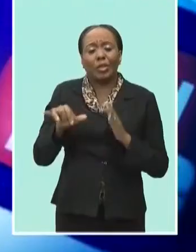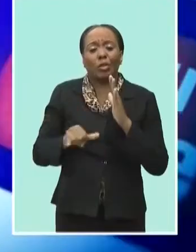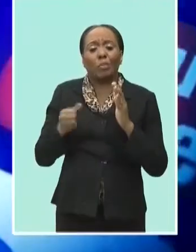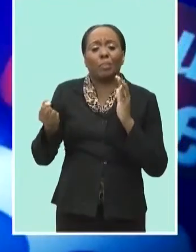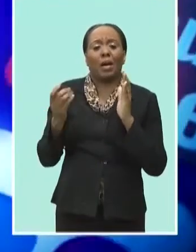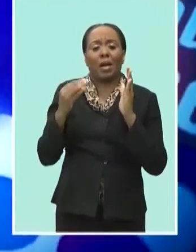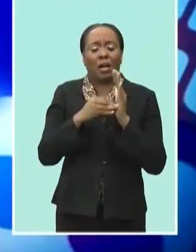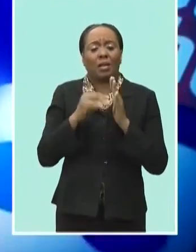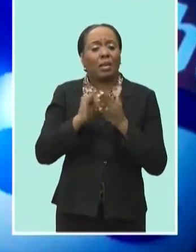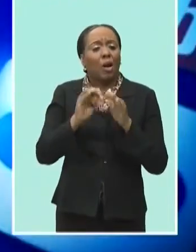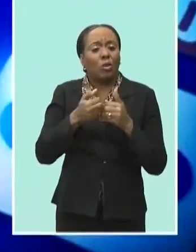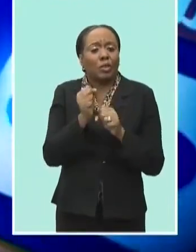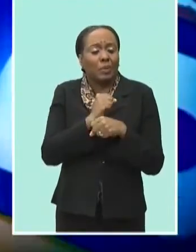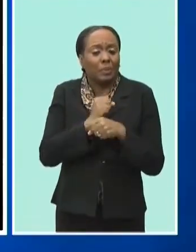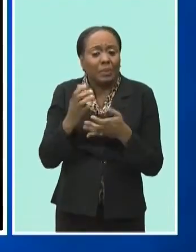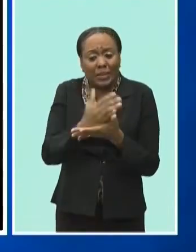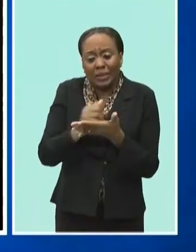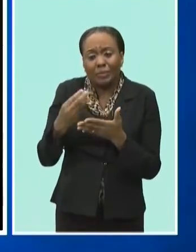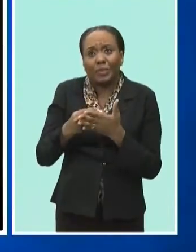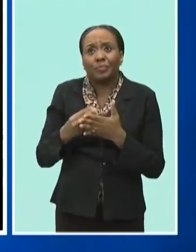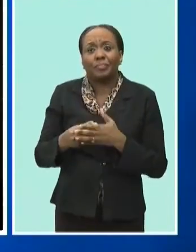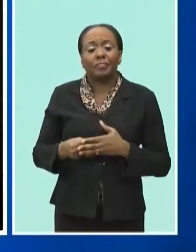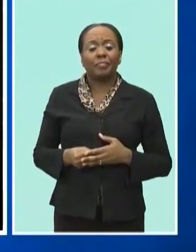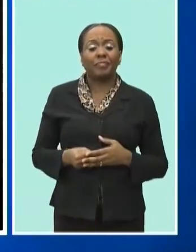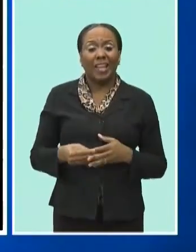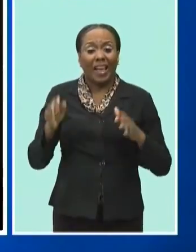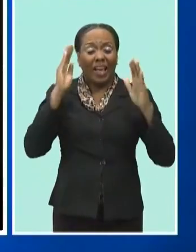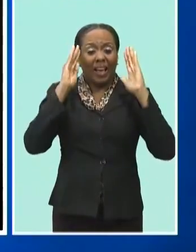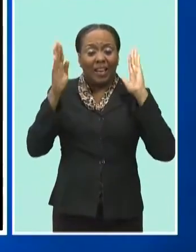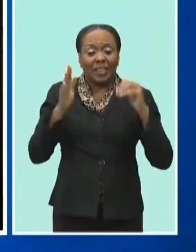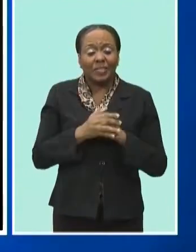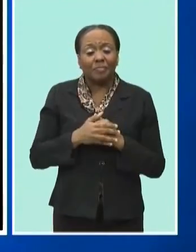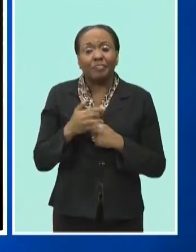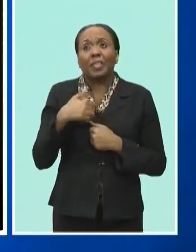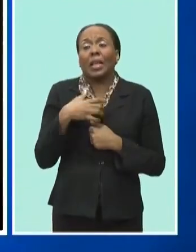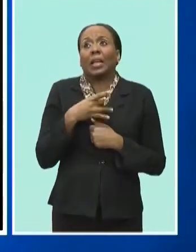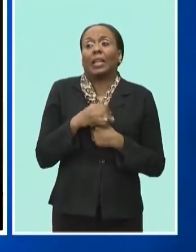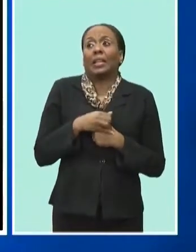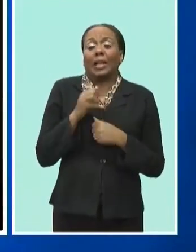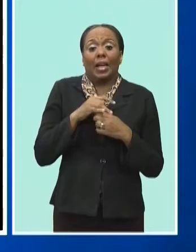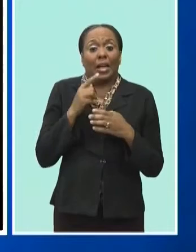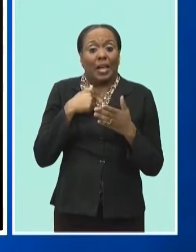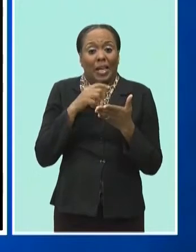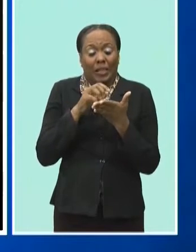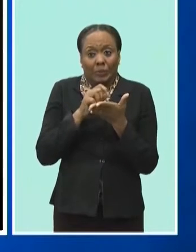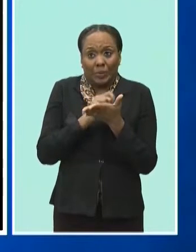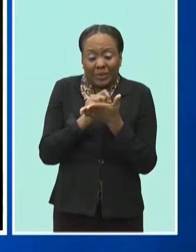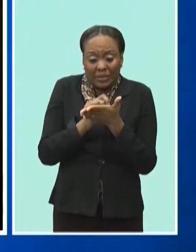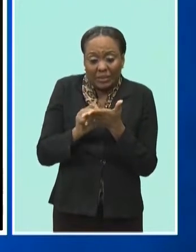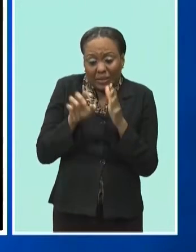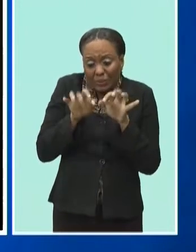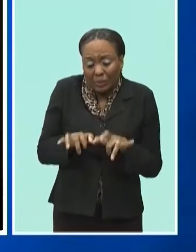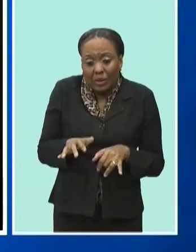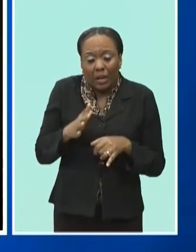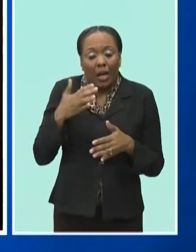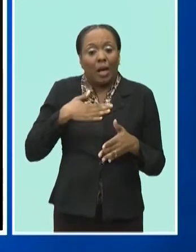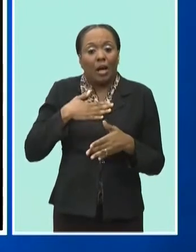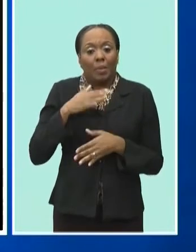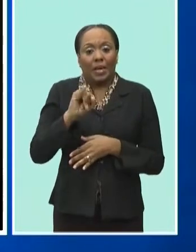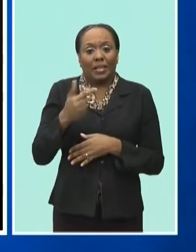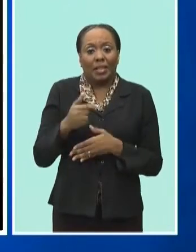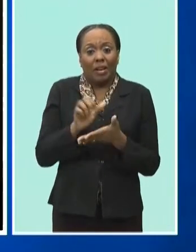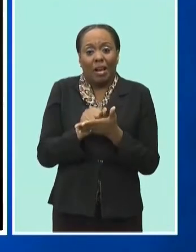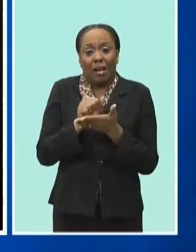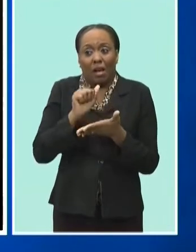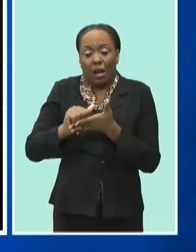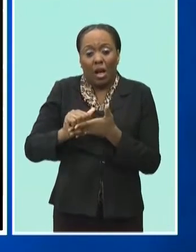that's how she makes her money. Hey, So, like, I'm in the middle of editing and my Instagram account got deleted.